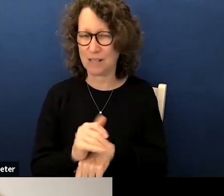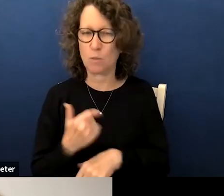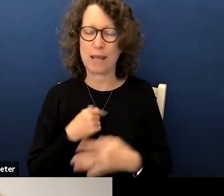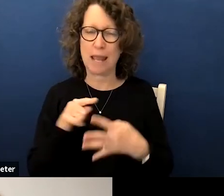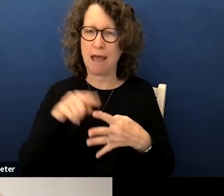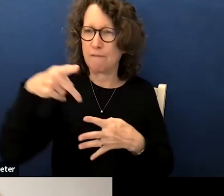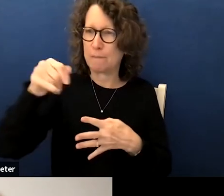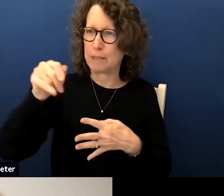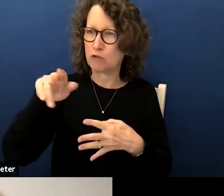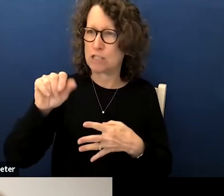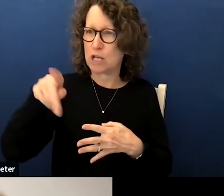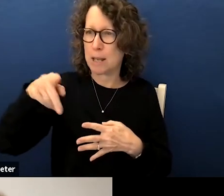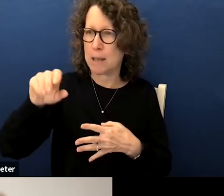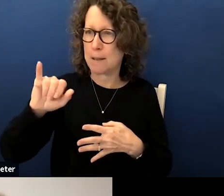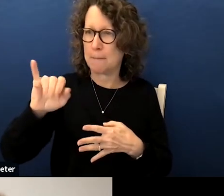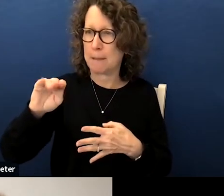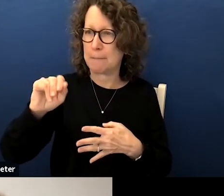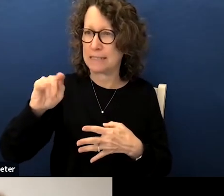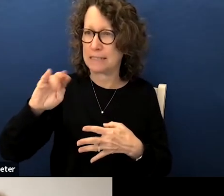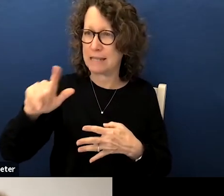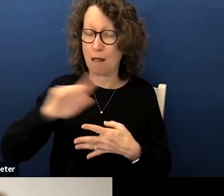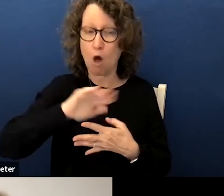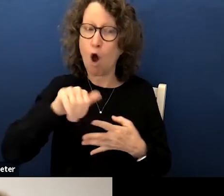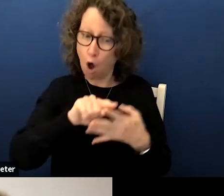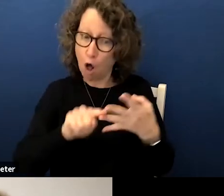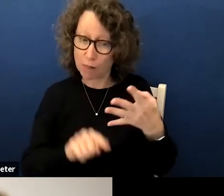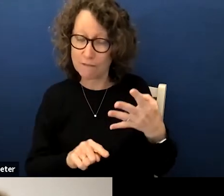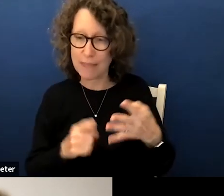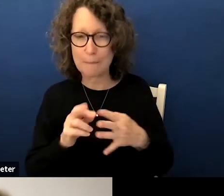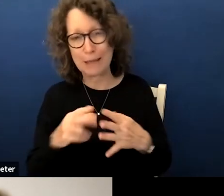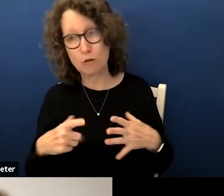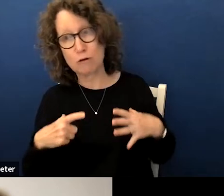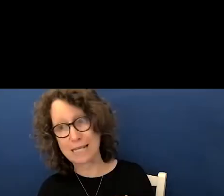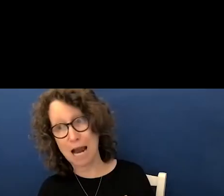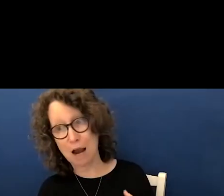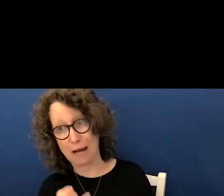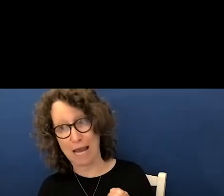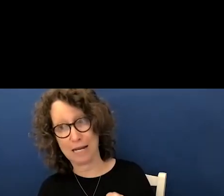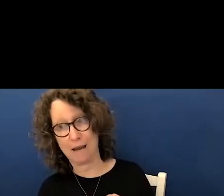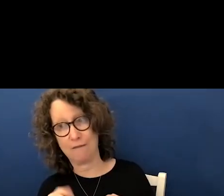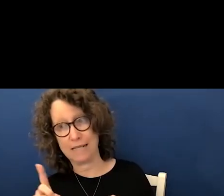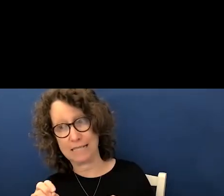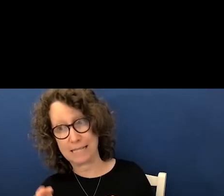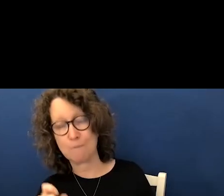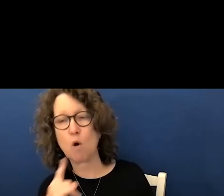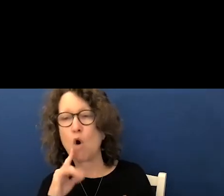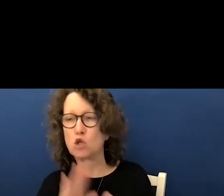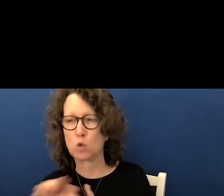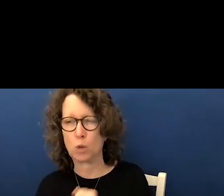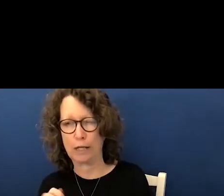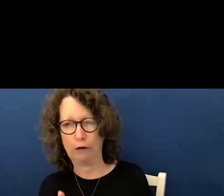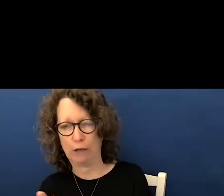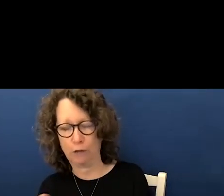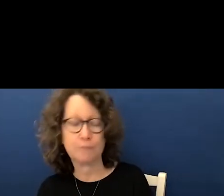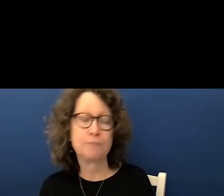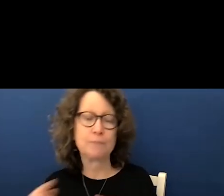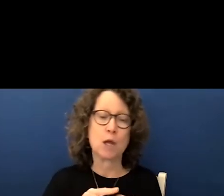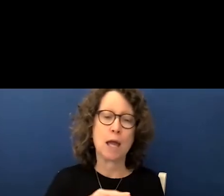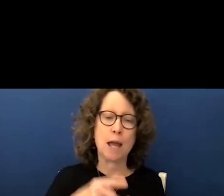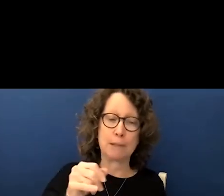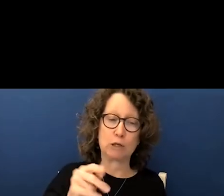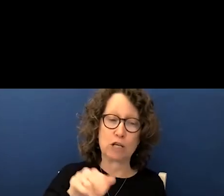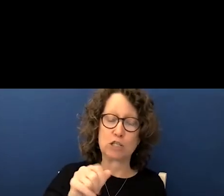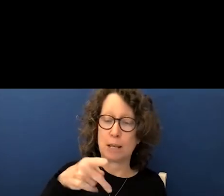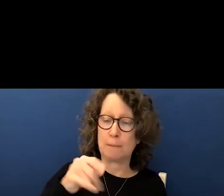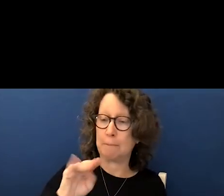have patricia pimentel who will all of them are either retiring at the end of december at the end of the school year we have patricia